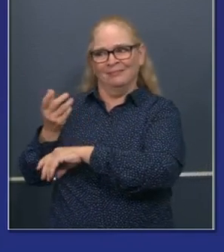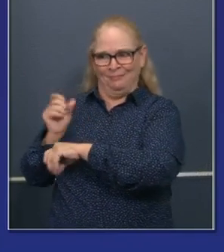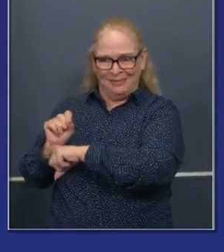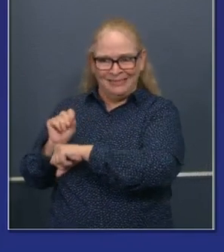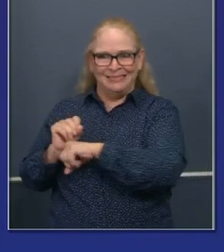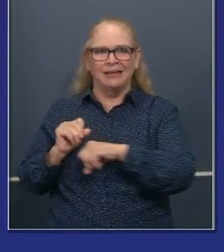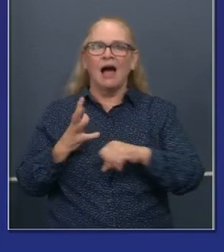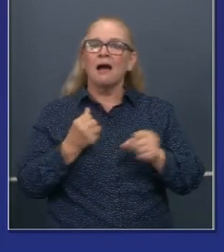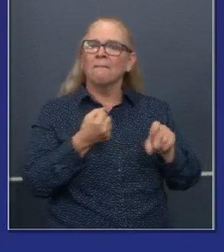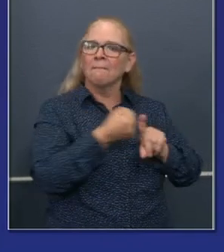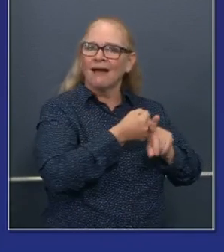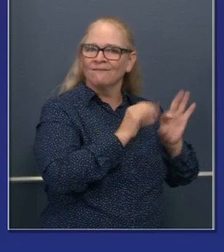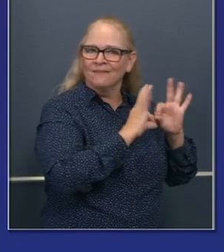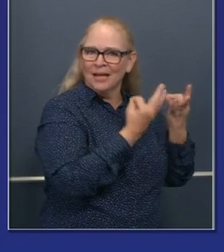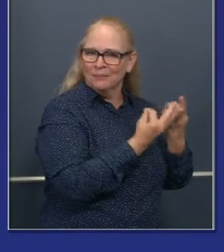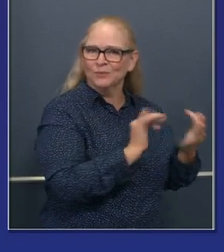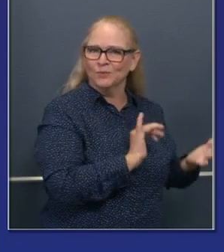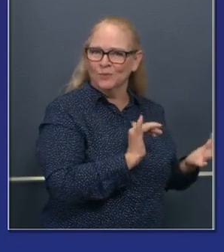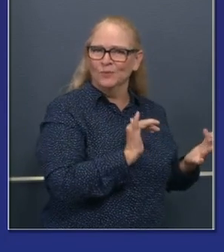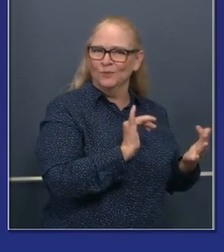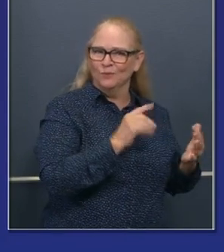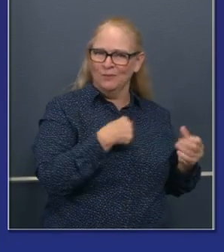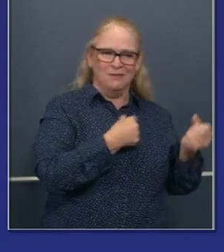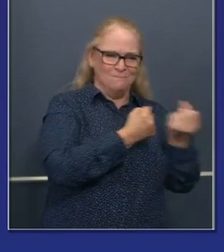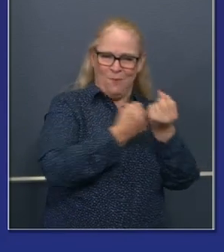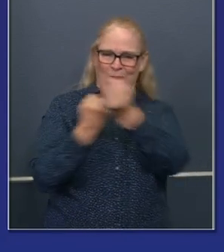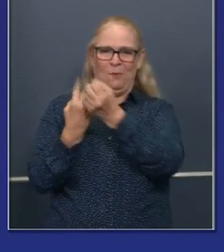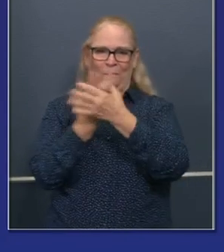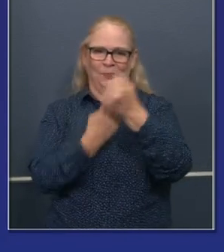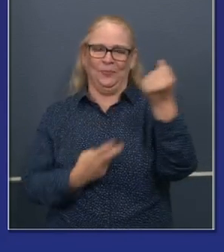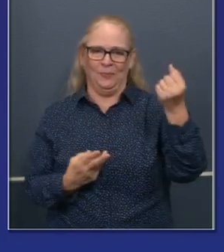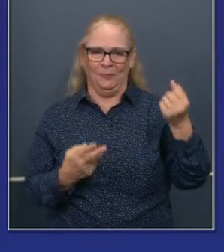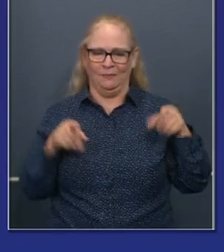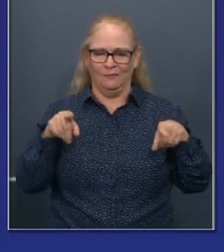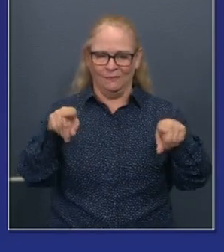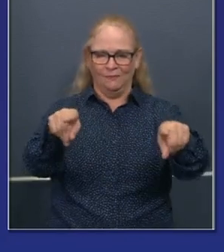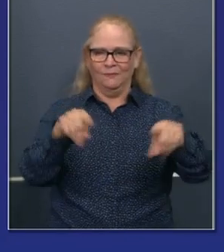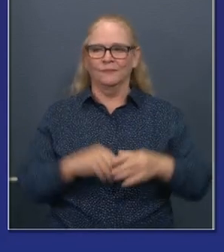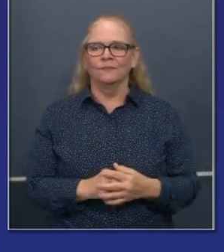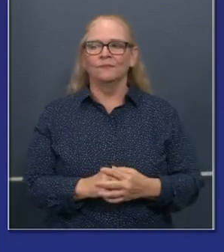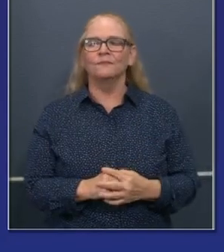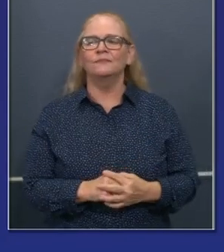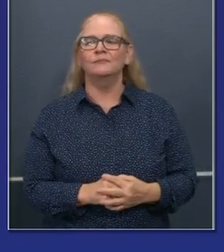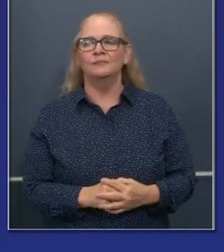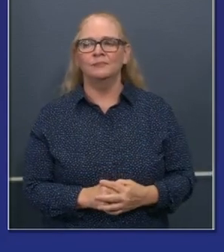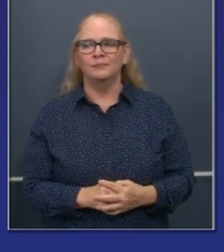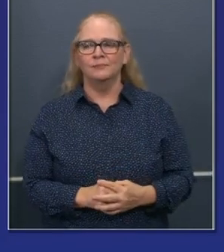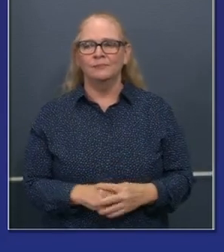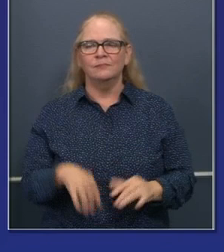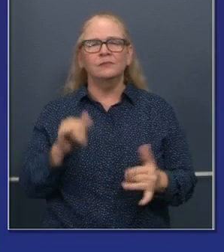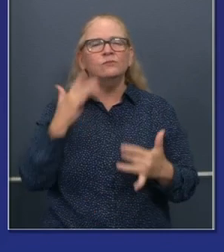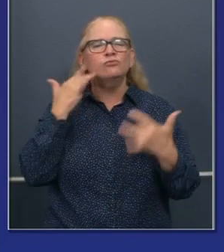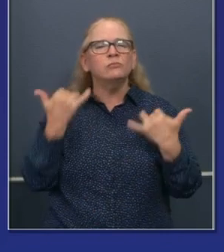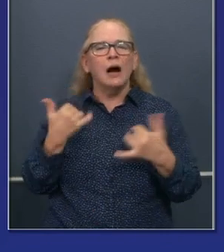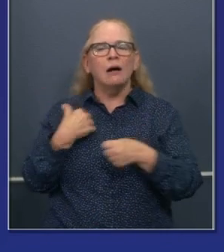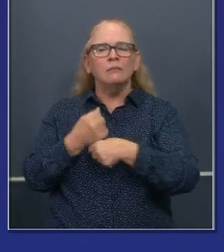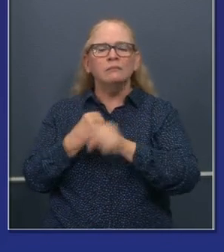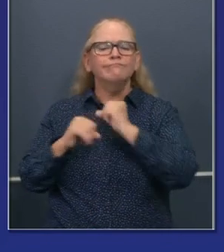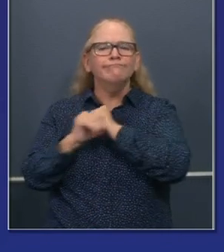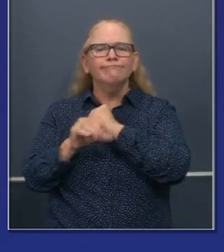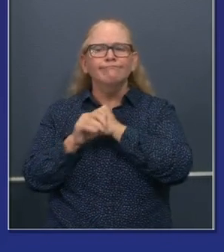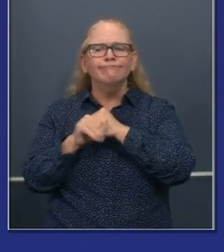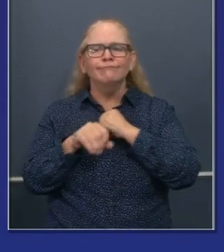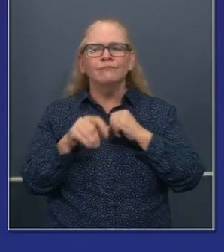I mentioned some of the work we've done in this space in terms of the employee toolkits, employer toolkits, know your rights campaigns, all of this culturally